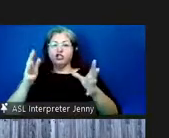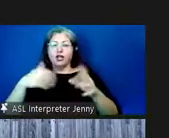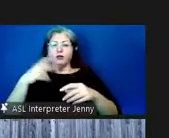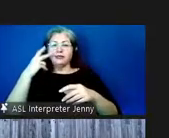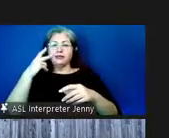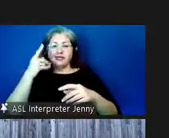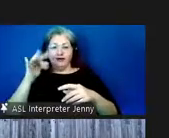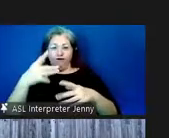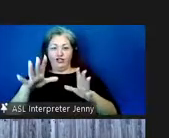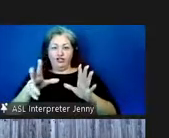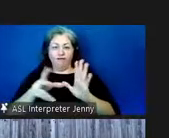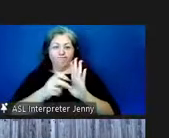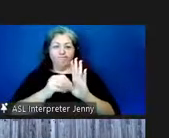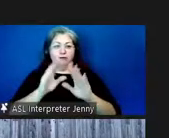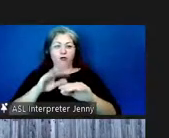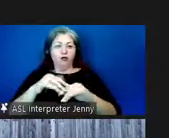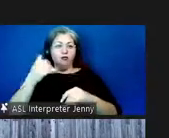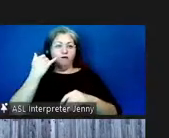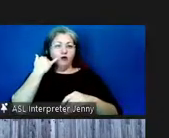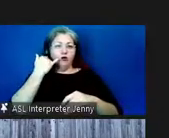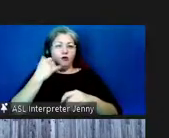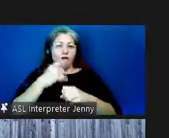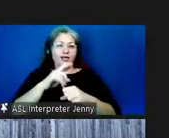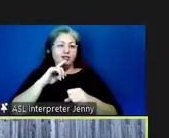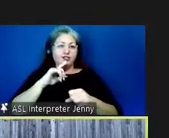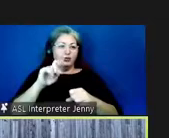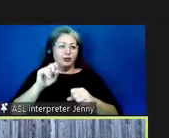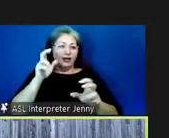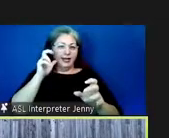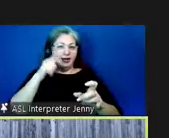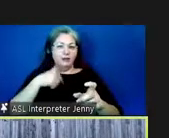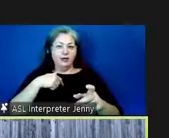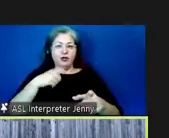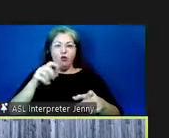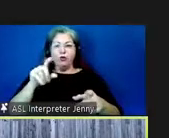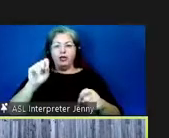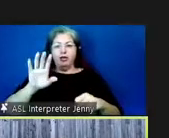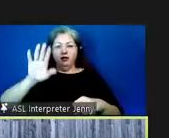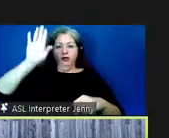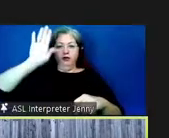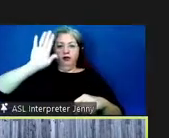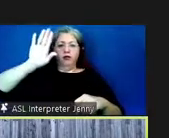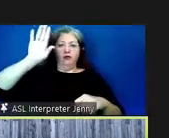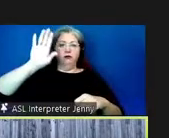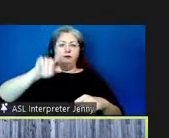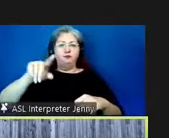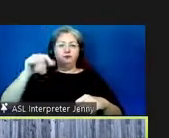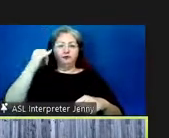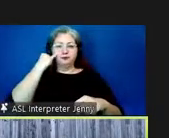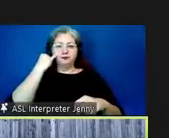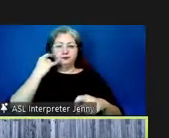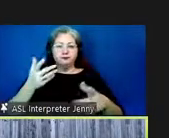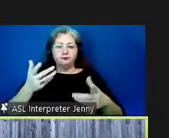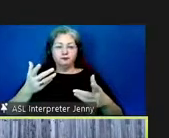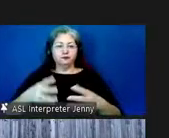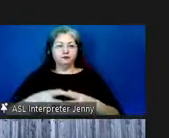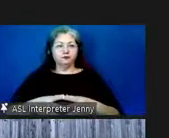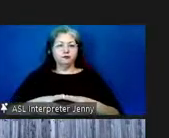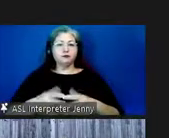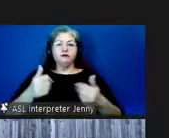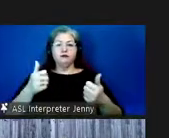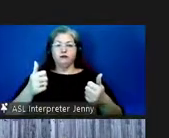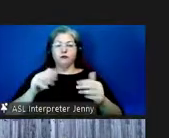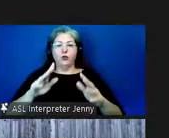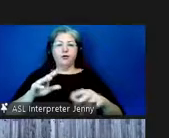make sure my mic is working or raise your raise your hand use the raise your hand awesome